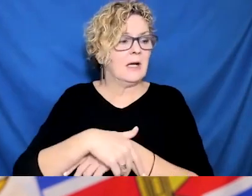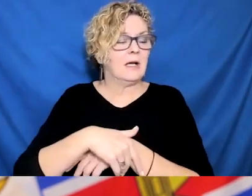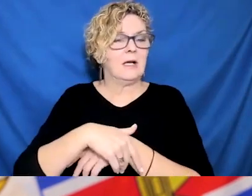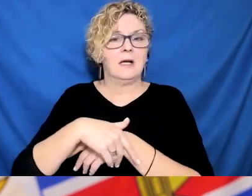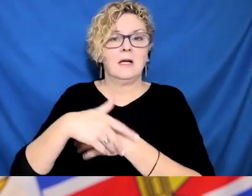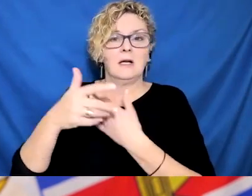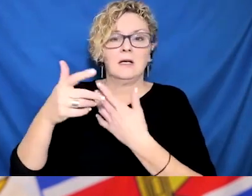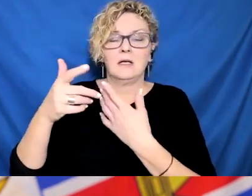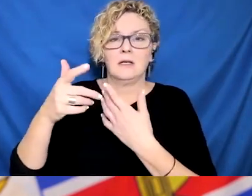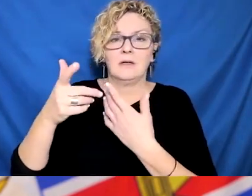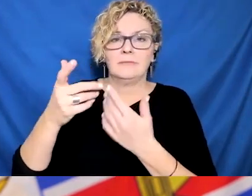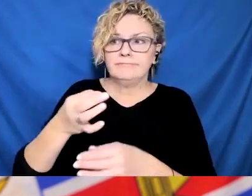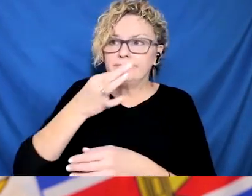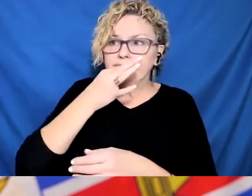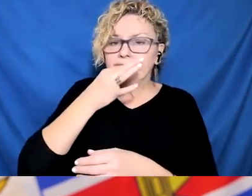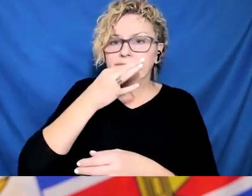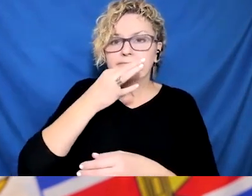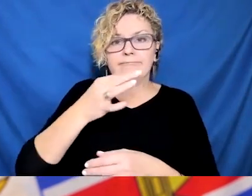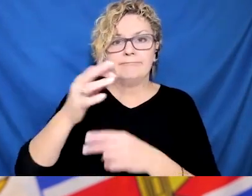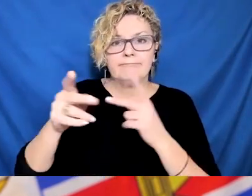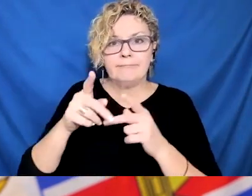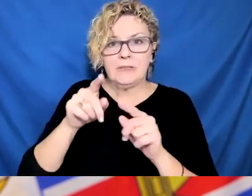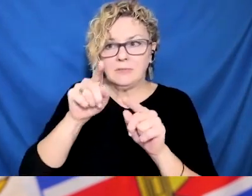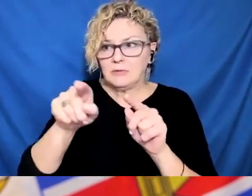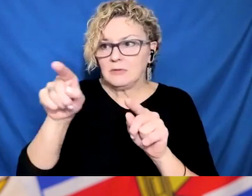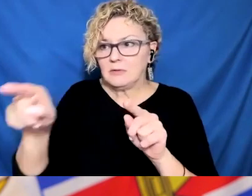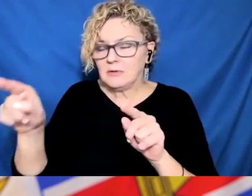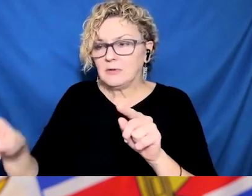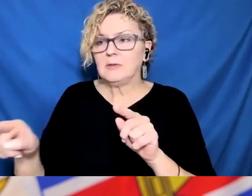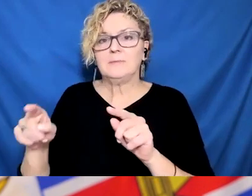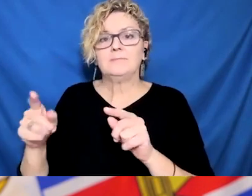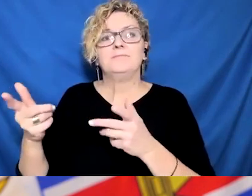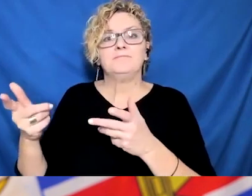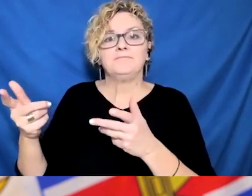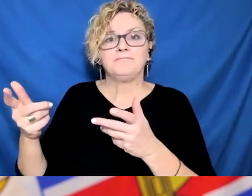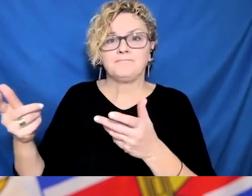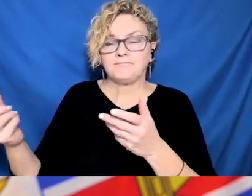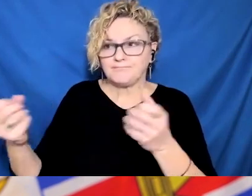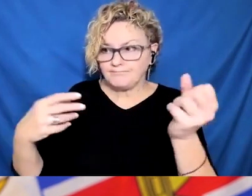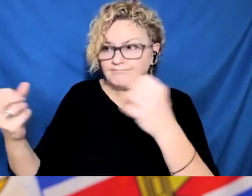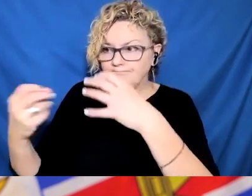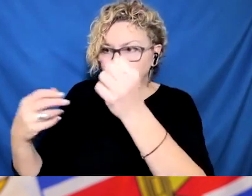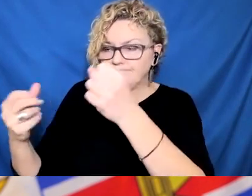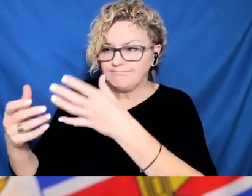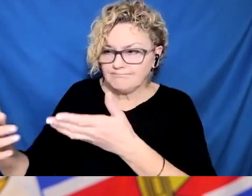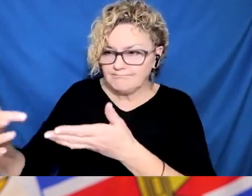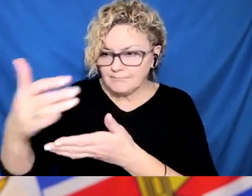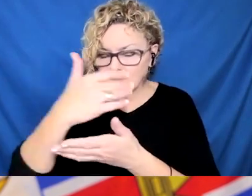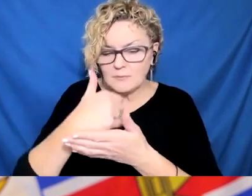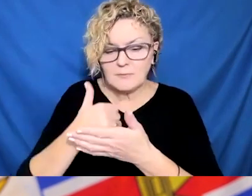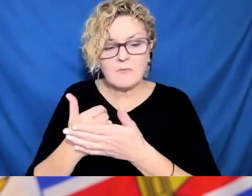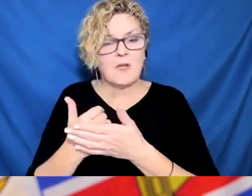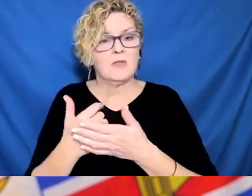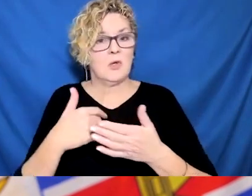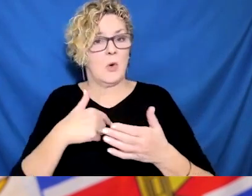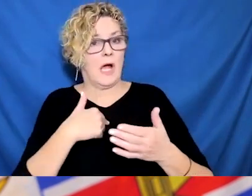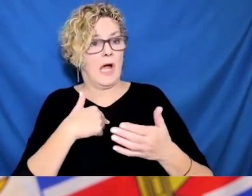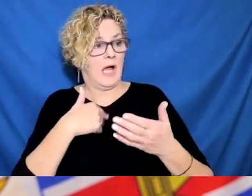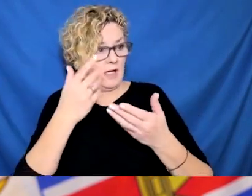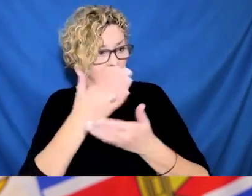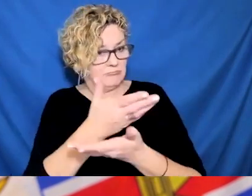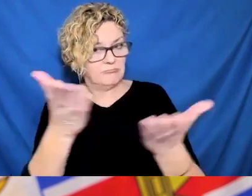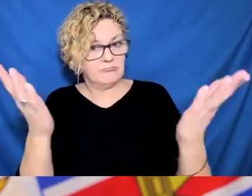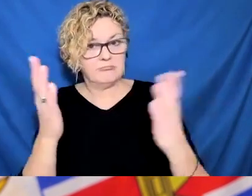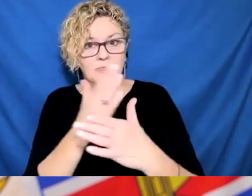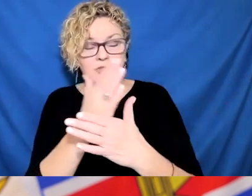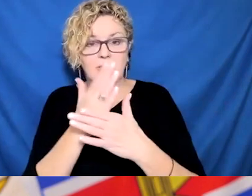Dr. Andrew, mentioned long-term care there as well. I think a lot with loved ones in the facility are hoping for and waiting